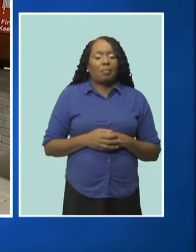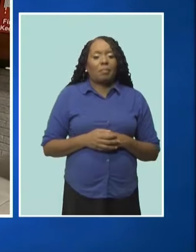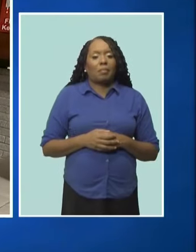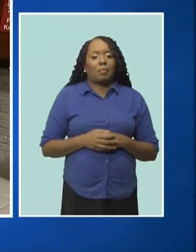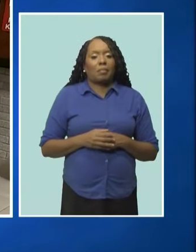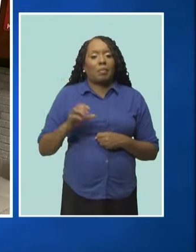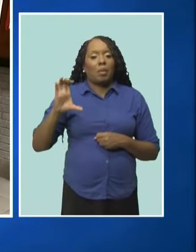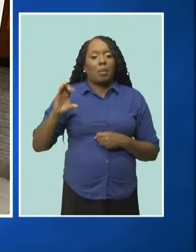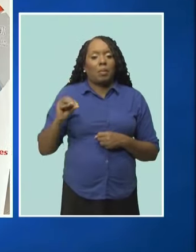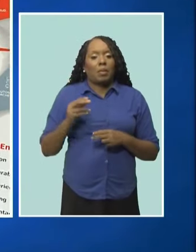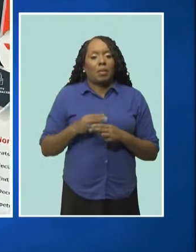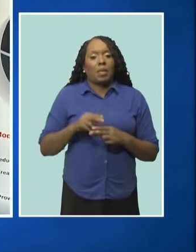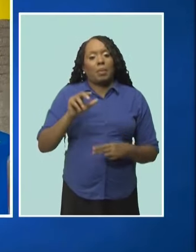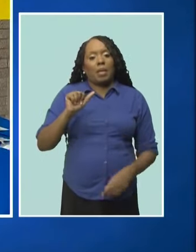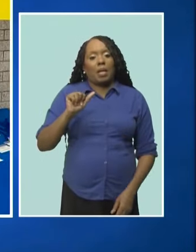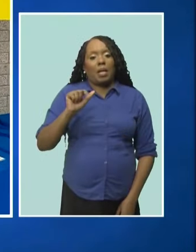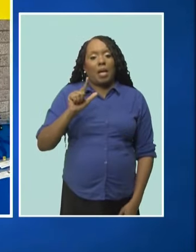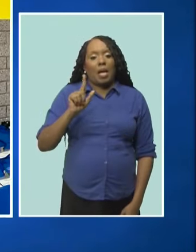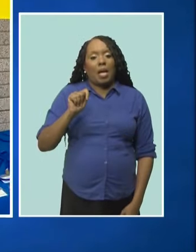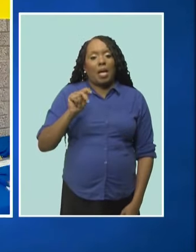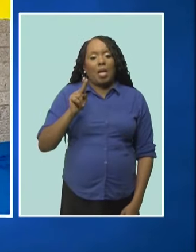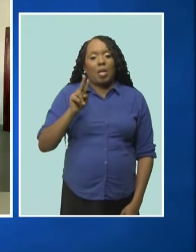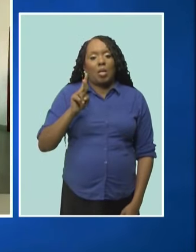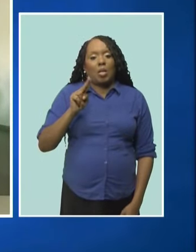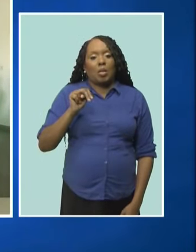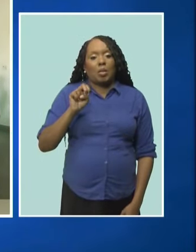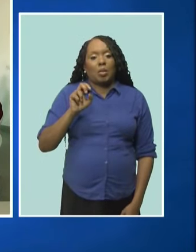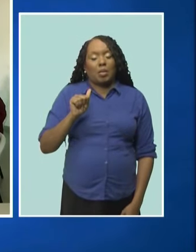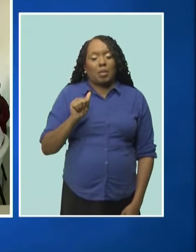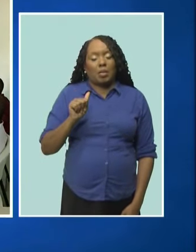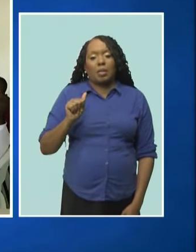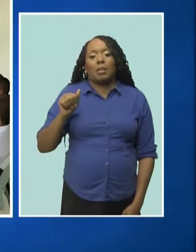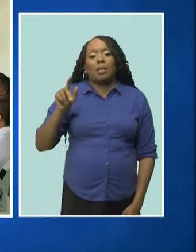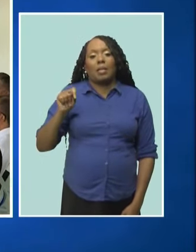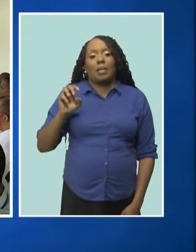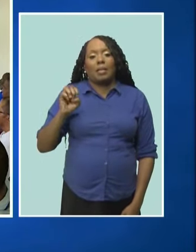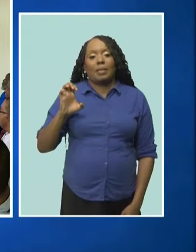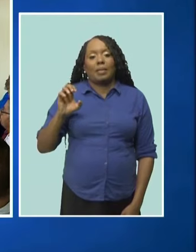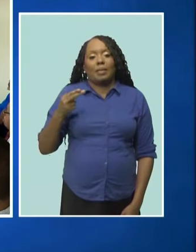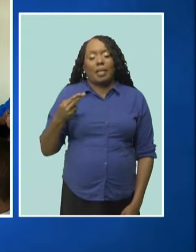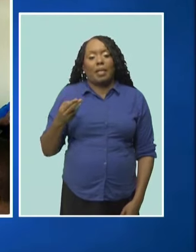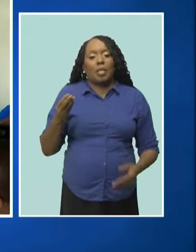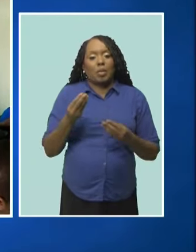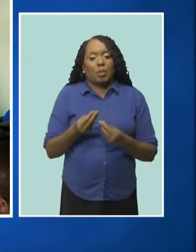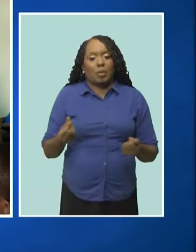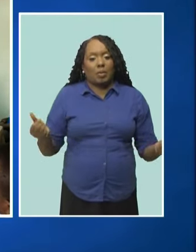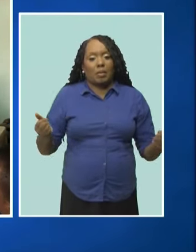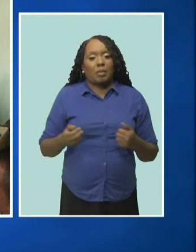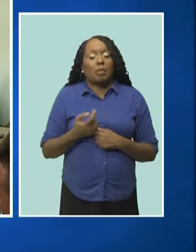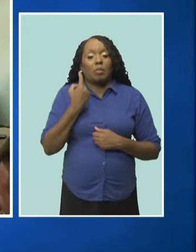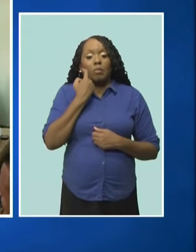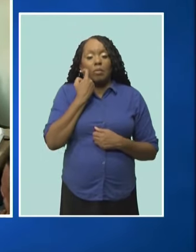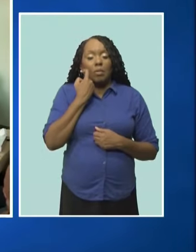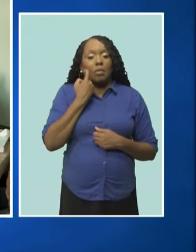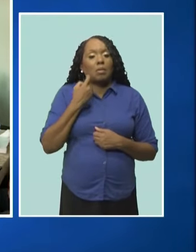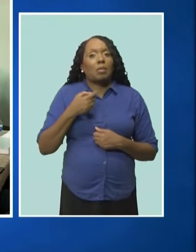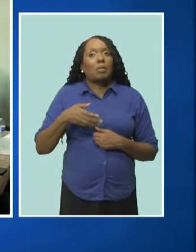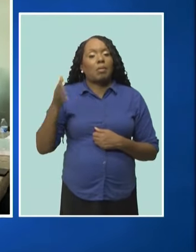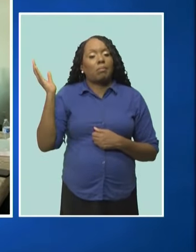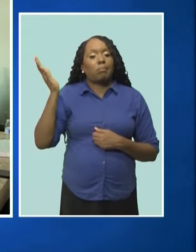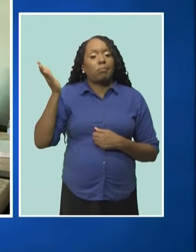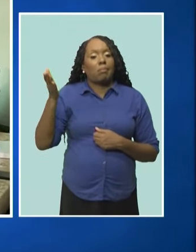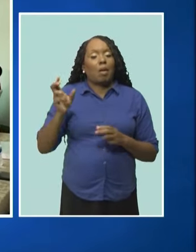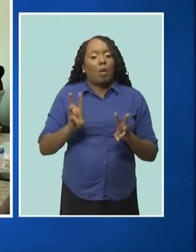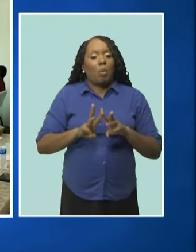Solutions architect Fidel De Fort. He was giving a review of a similar workshop recently held at the Garfield Sobers Gymnasium.